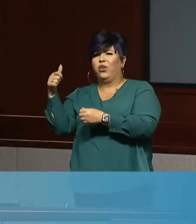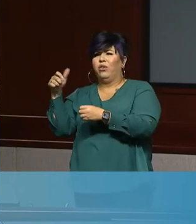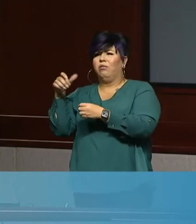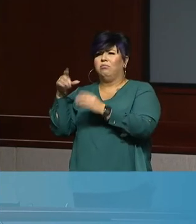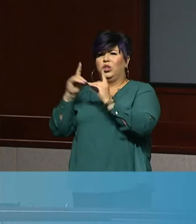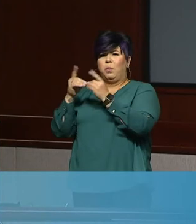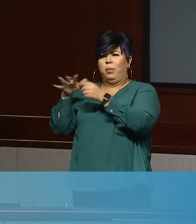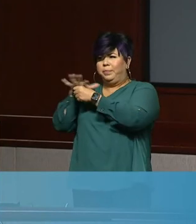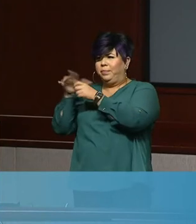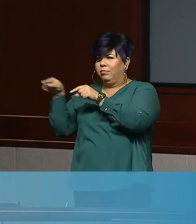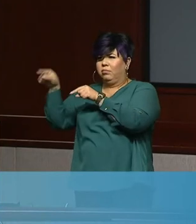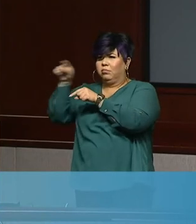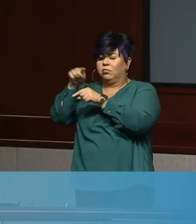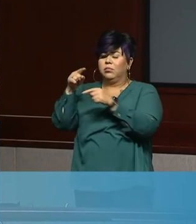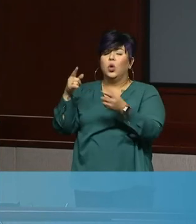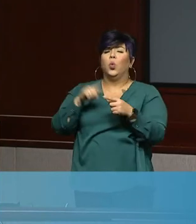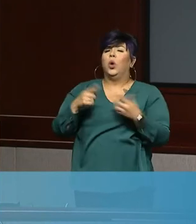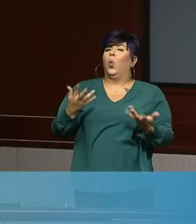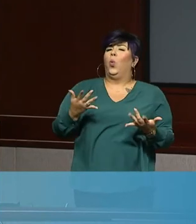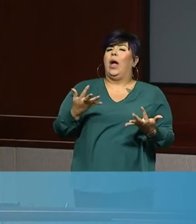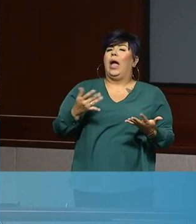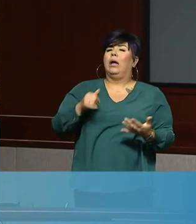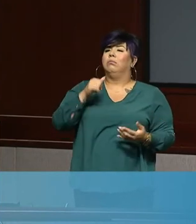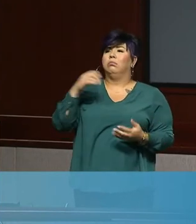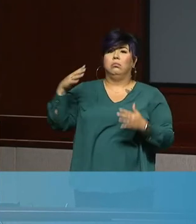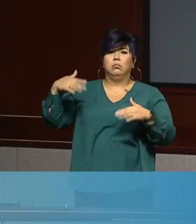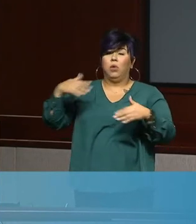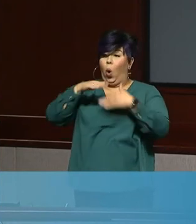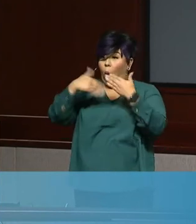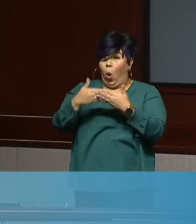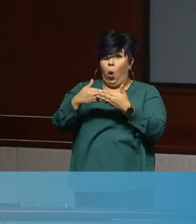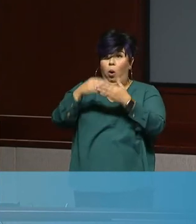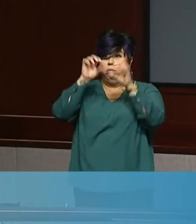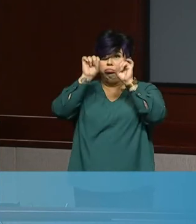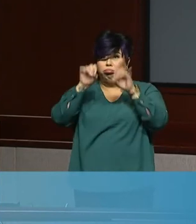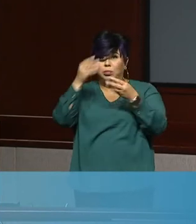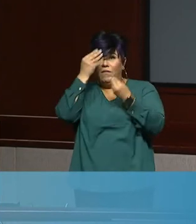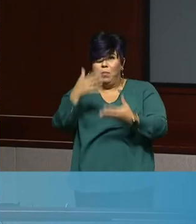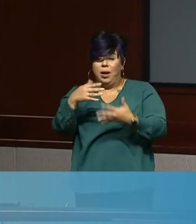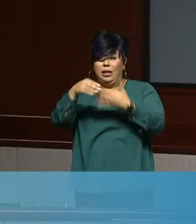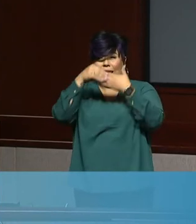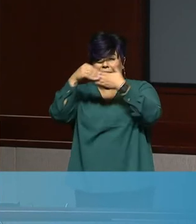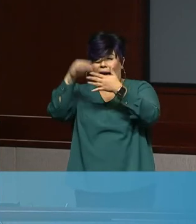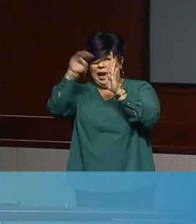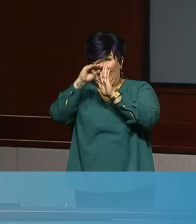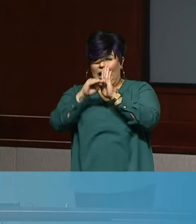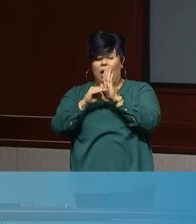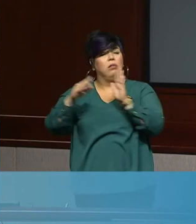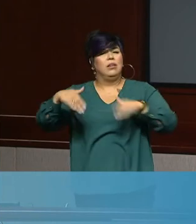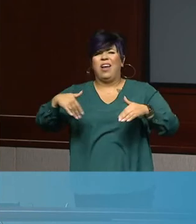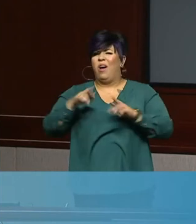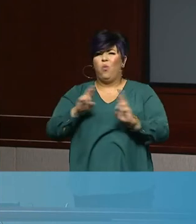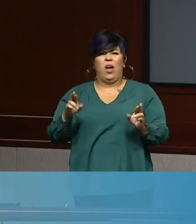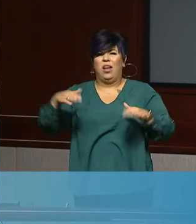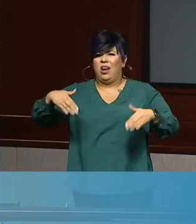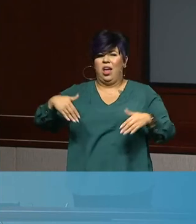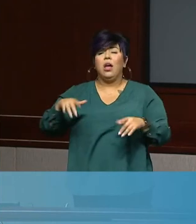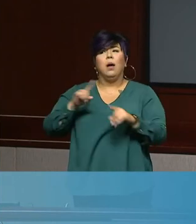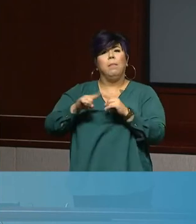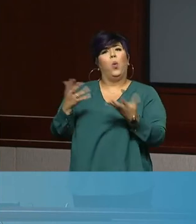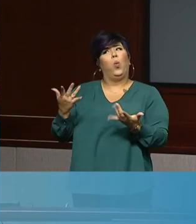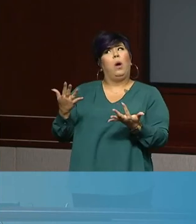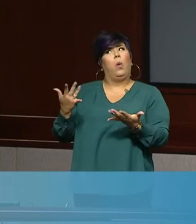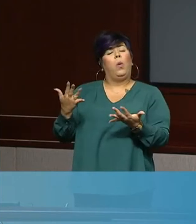Uh, we are waiting for all of the guidance, which is expected to come out from the federal government and then from the state of California about how COVID vaccine will be